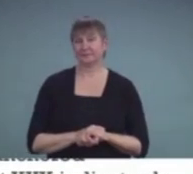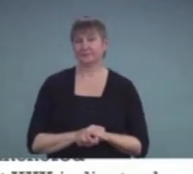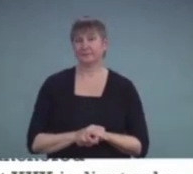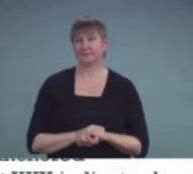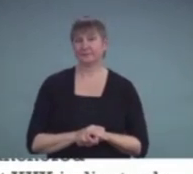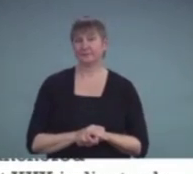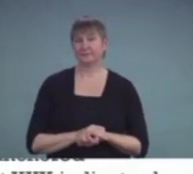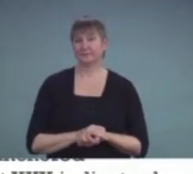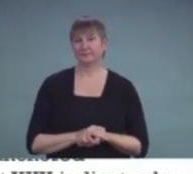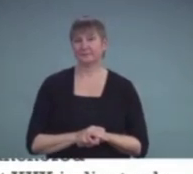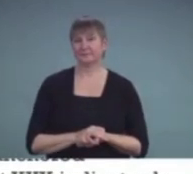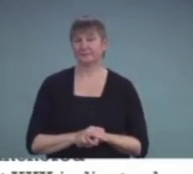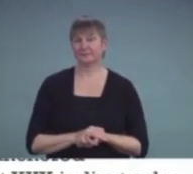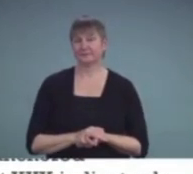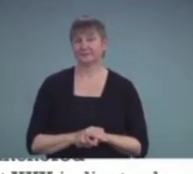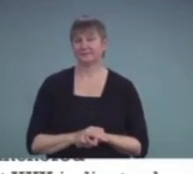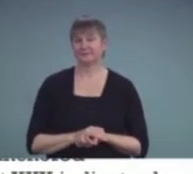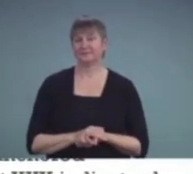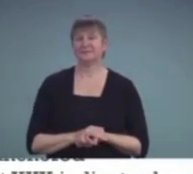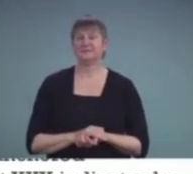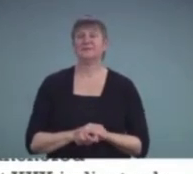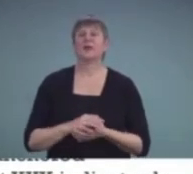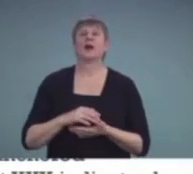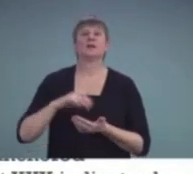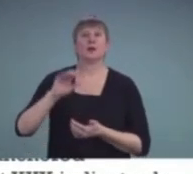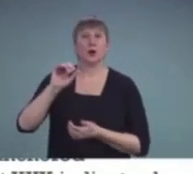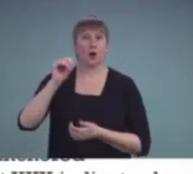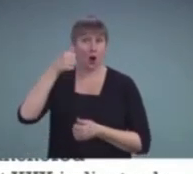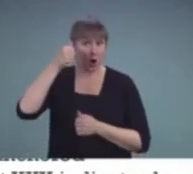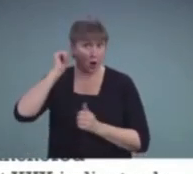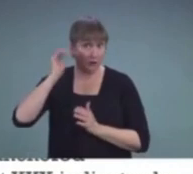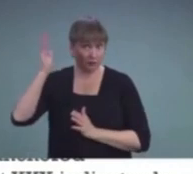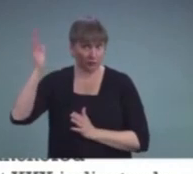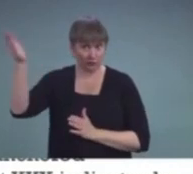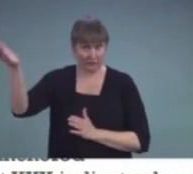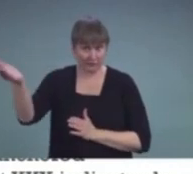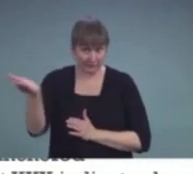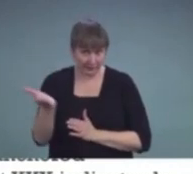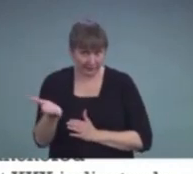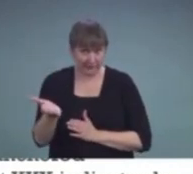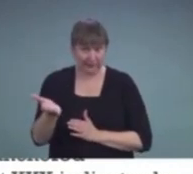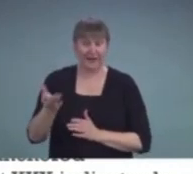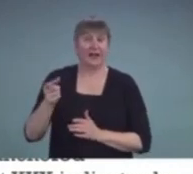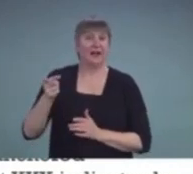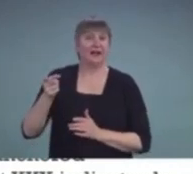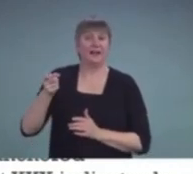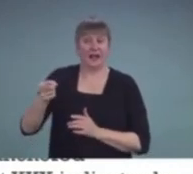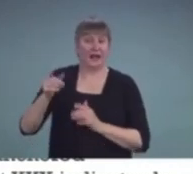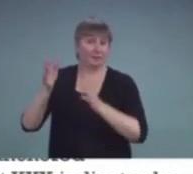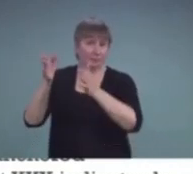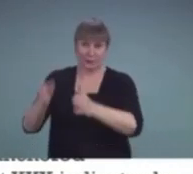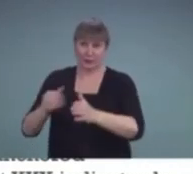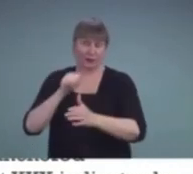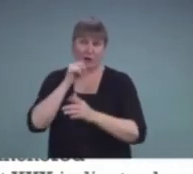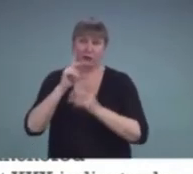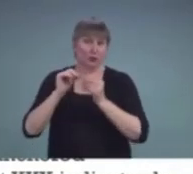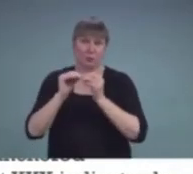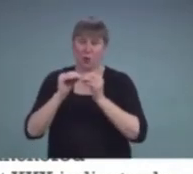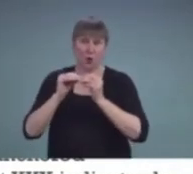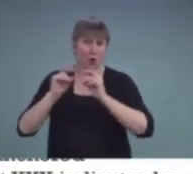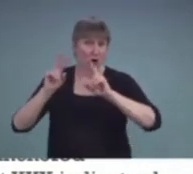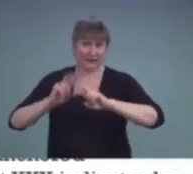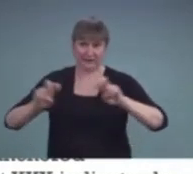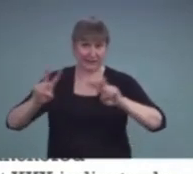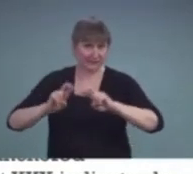The audiologist at the IEP meeting did not do any additional assessment. And so simply just noted